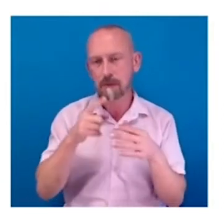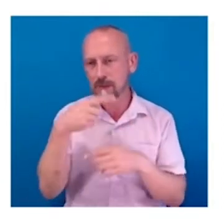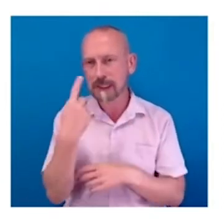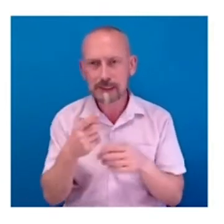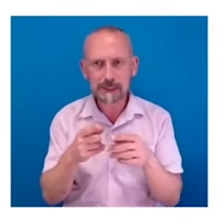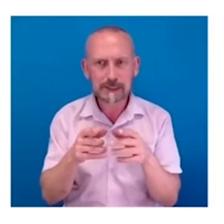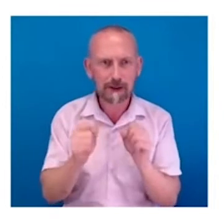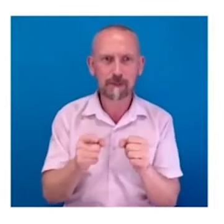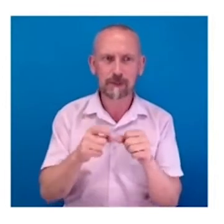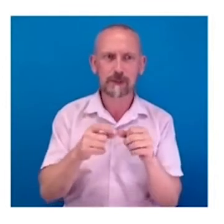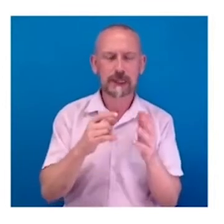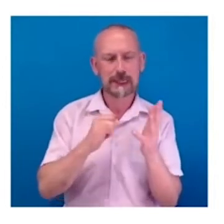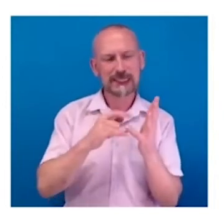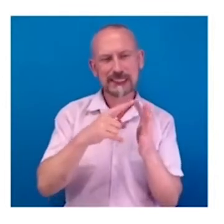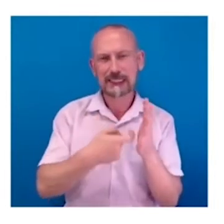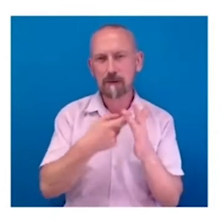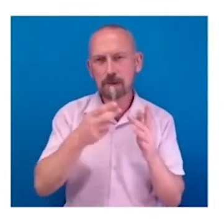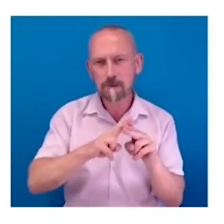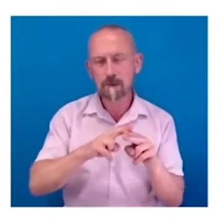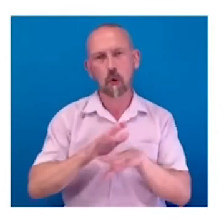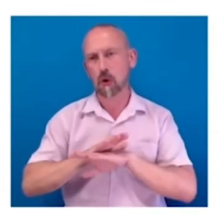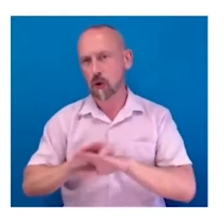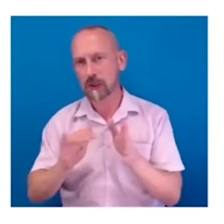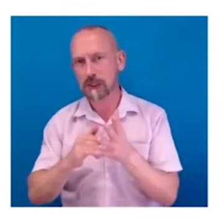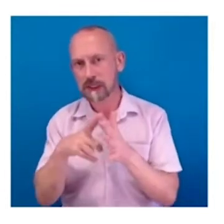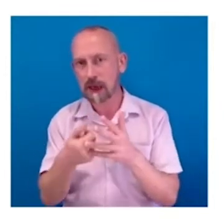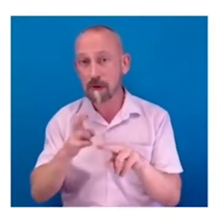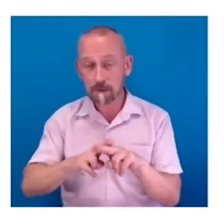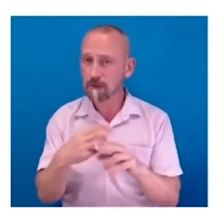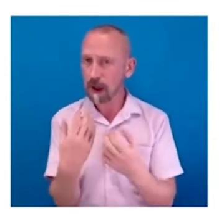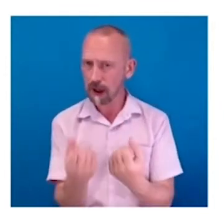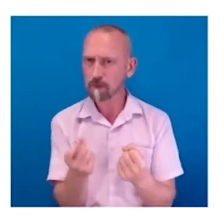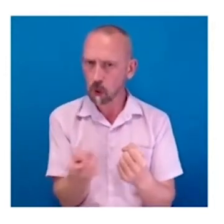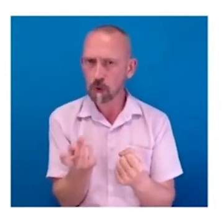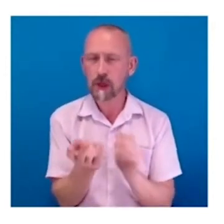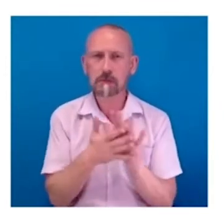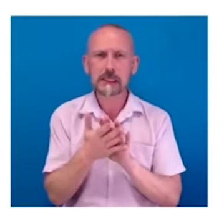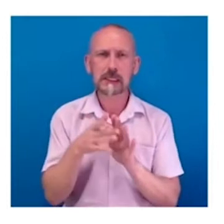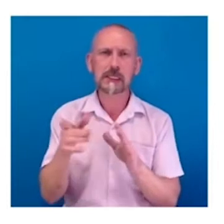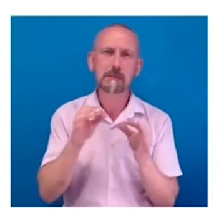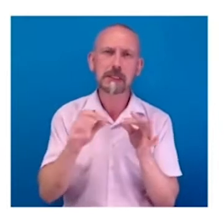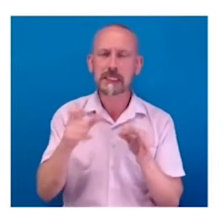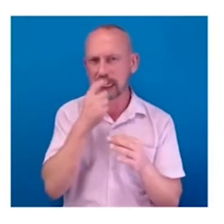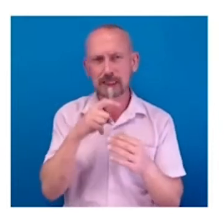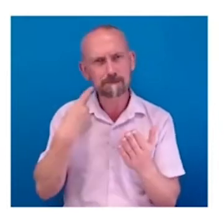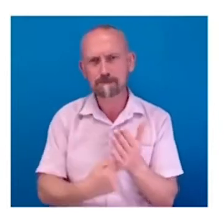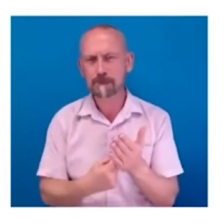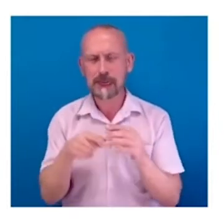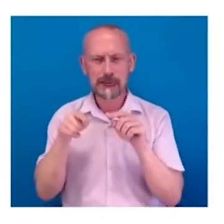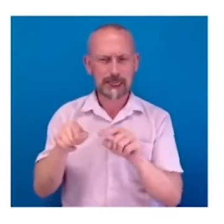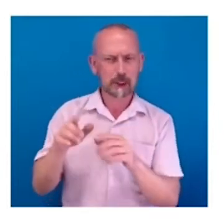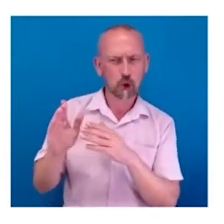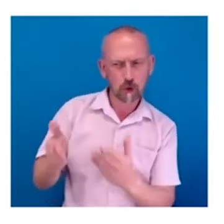actually different identity personalities across their products and their services as well, without